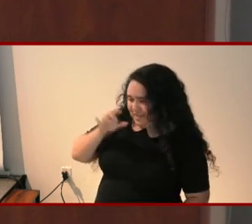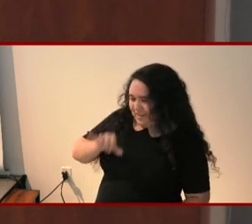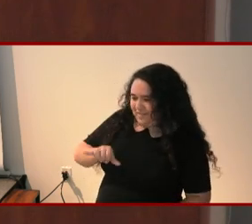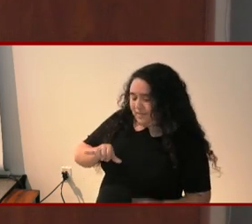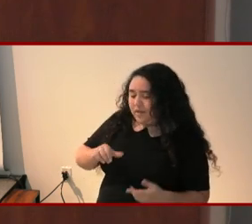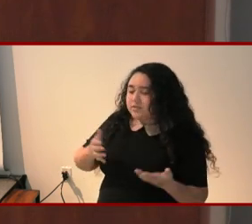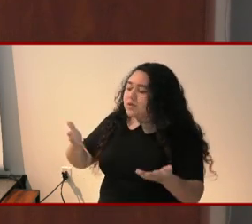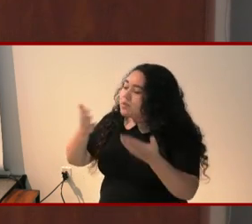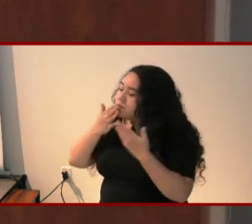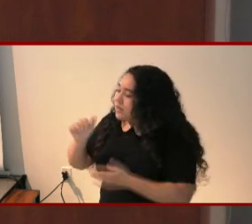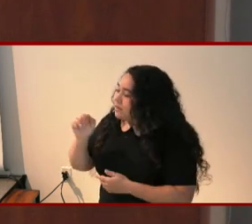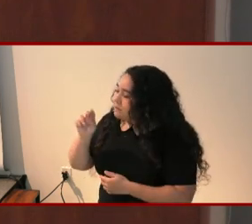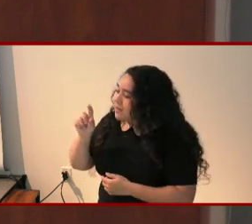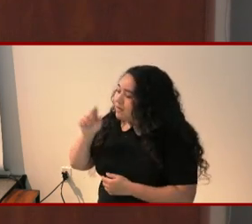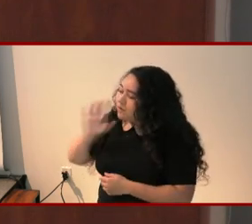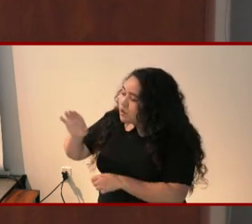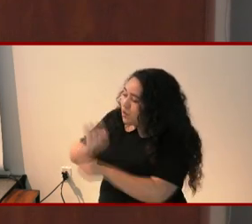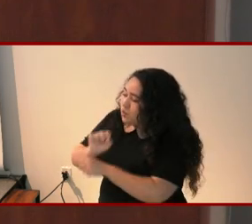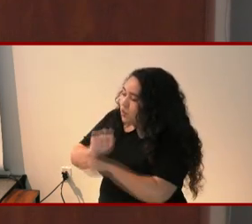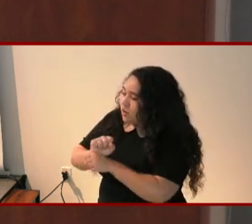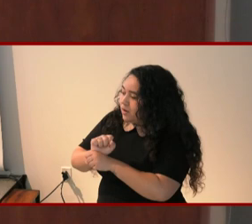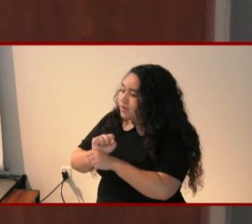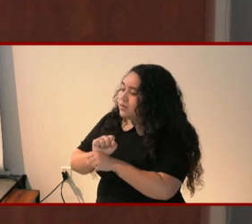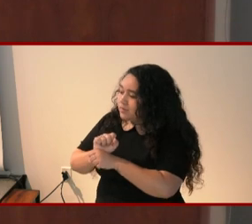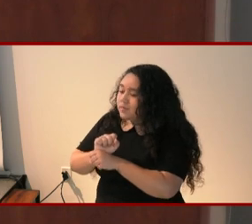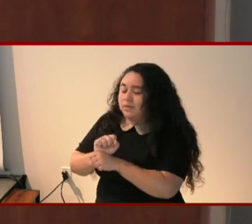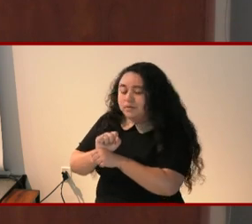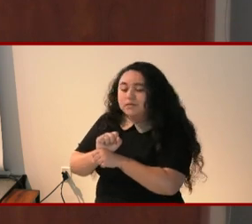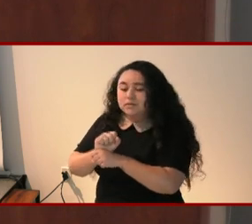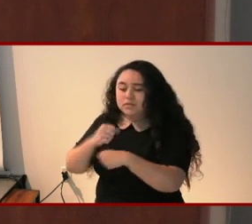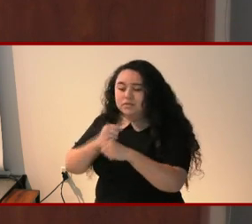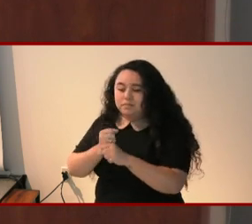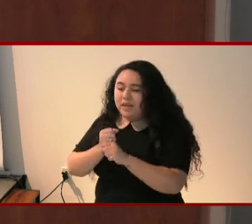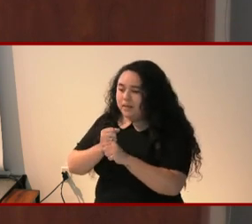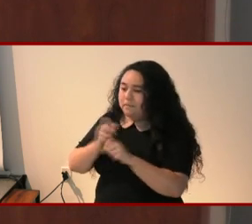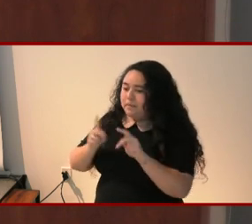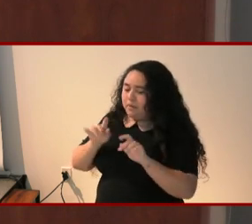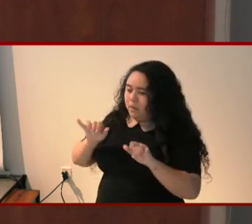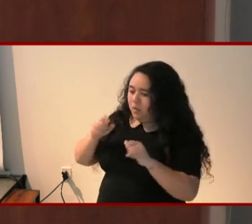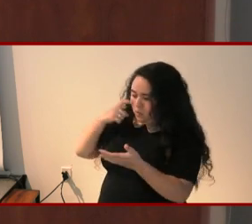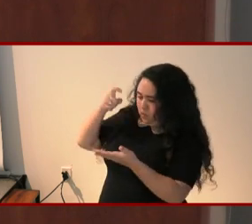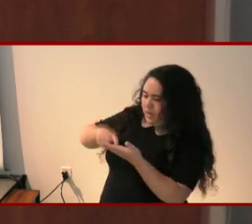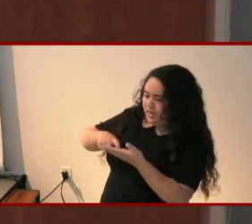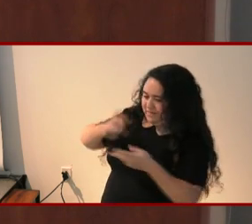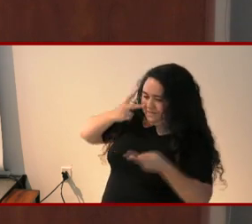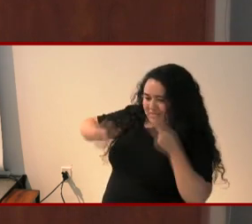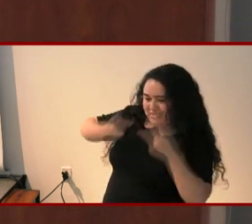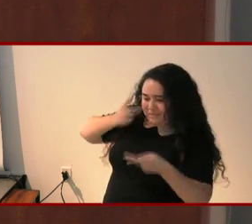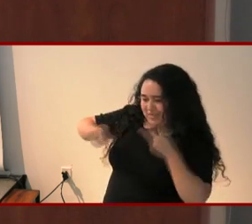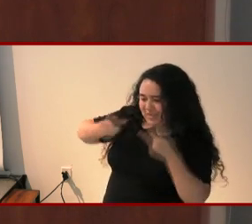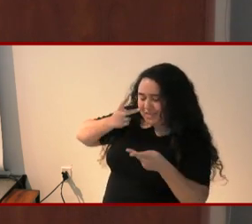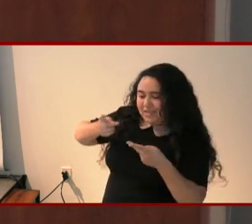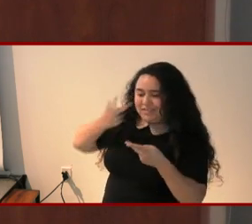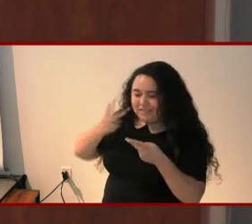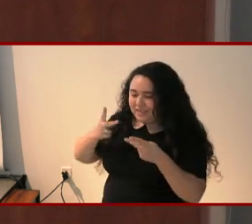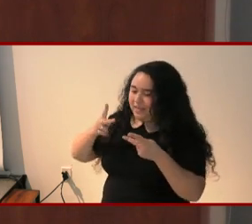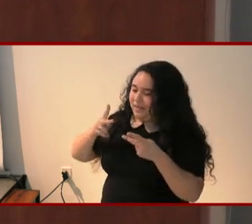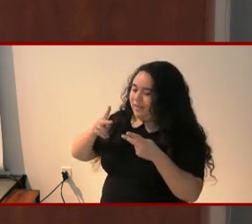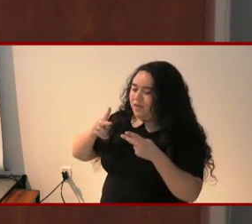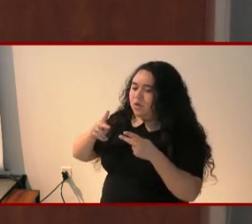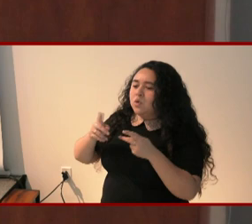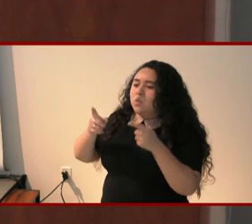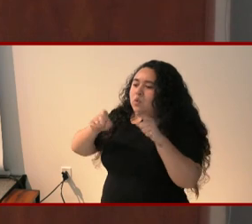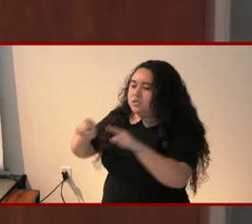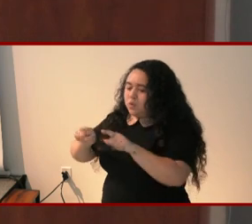Amanda, want to thank you for the work you're doing to make visible and to allow us to see the complexity of what's